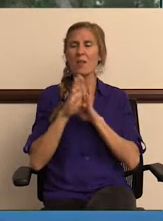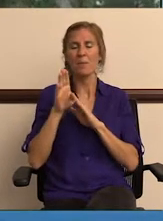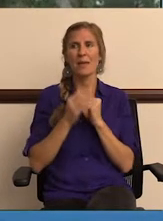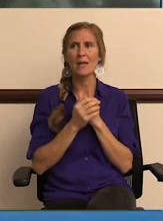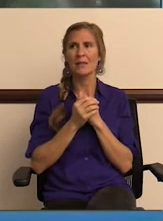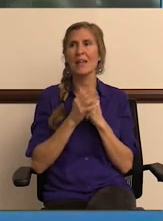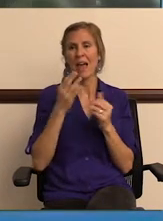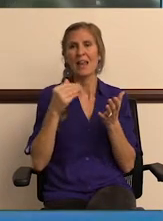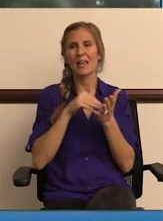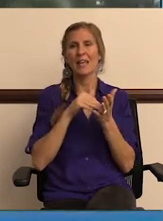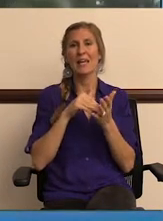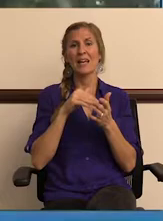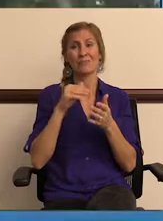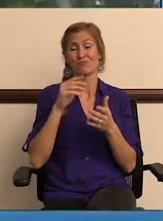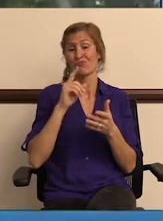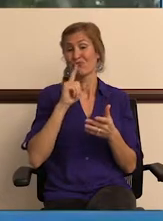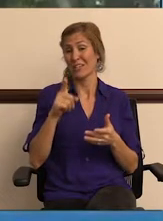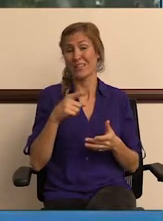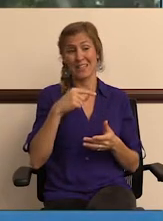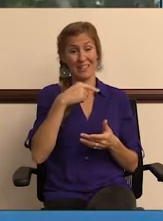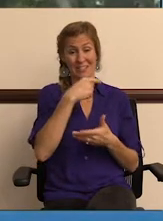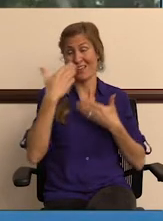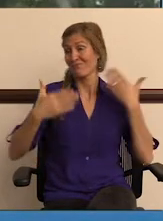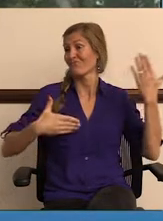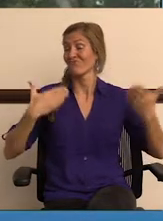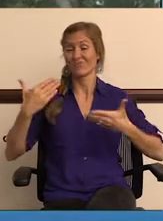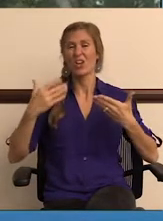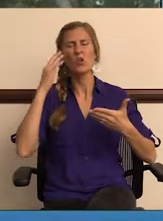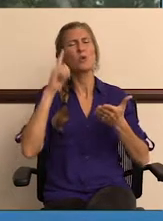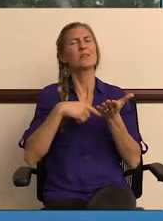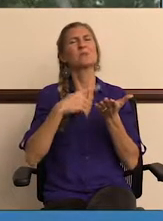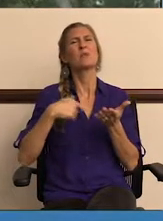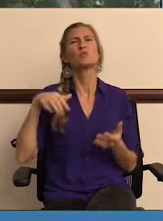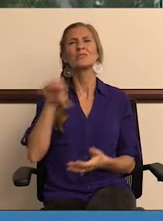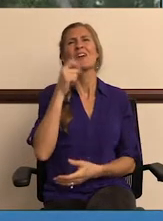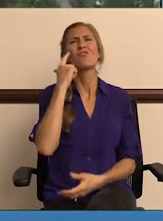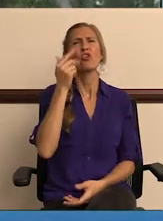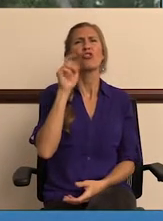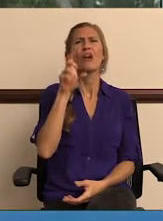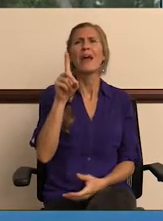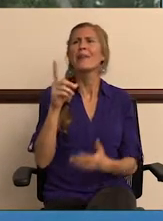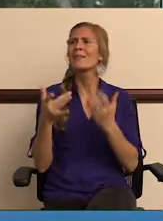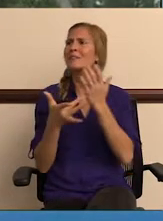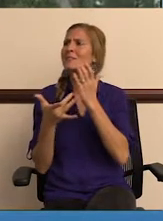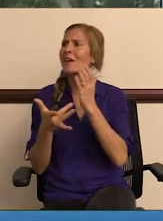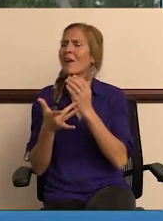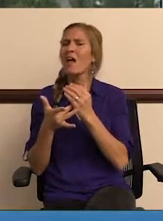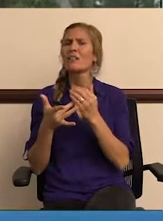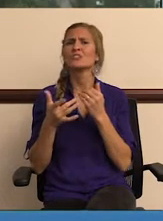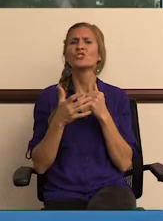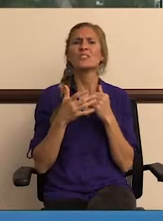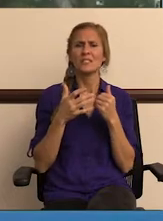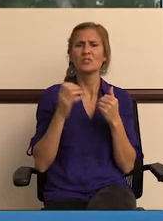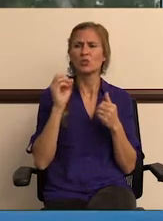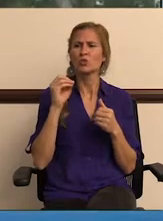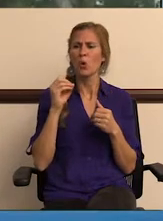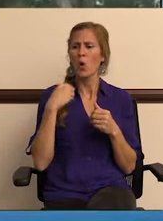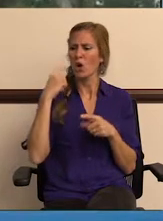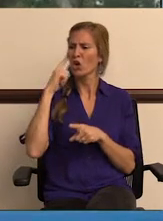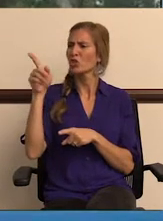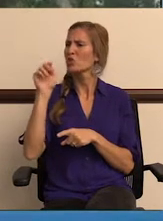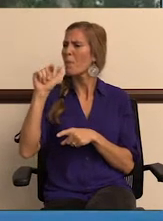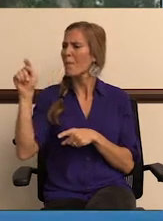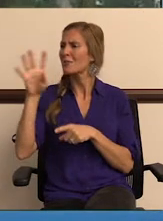they continue to develop, and again, sky's the limit for them also. Yes, I think we take for granted sometimes. We know the terminology. We know the lingo.